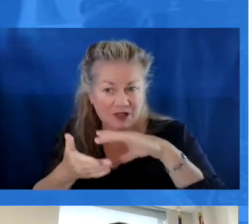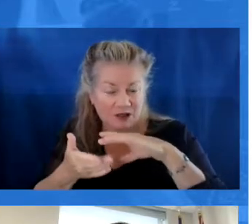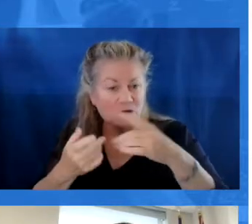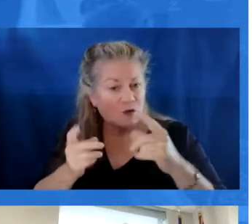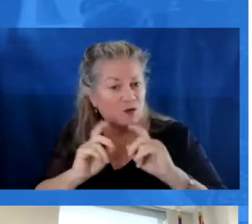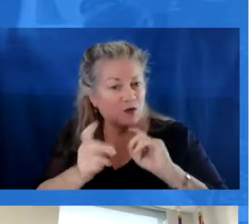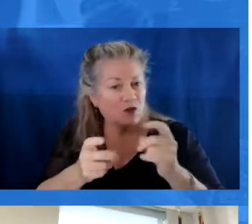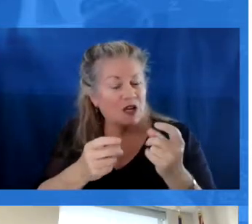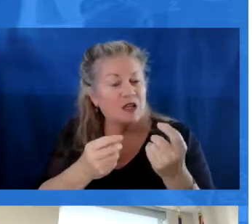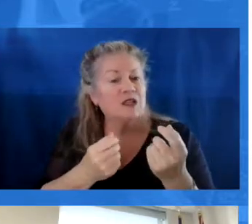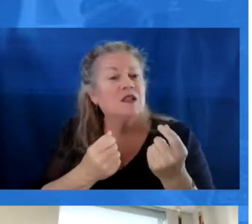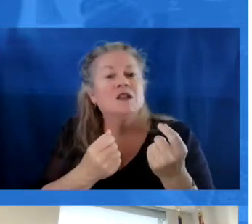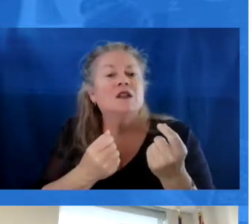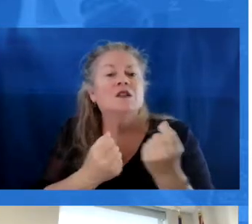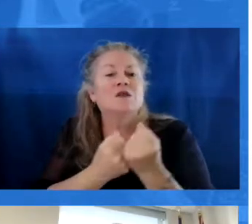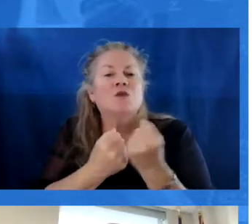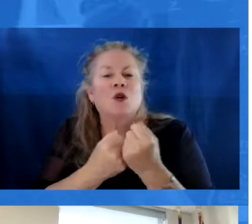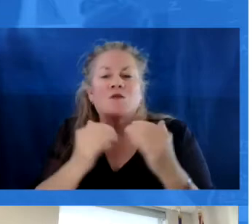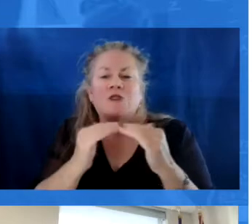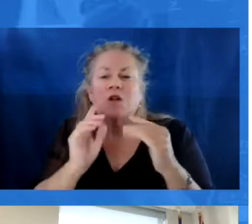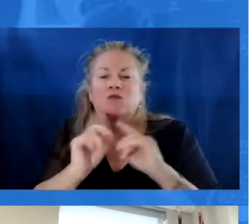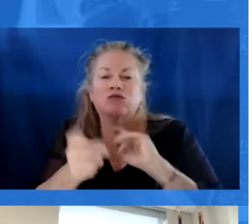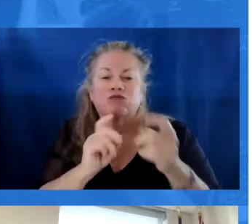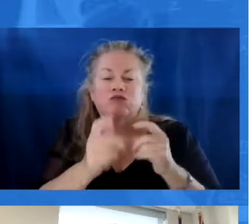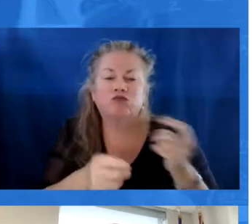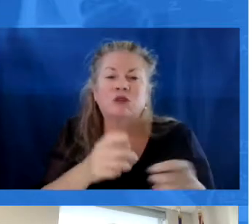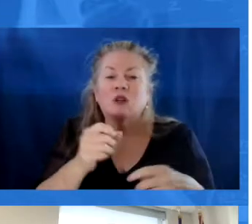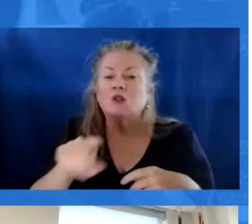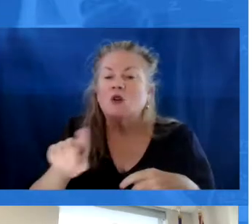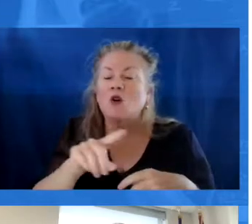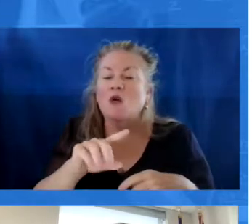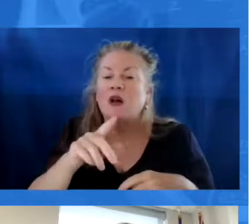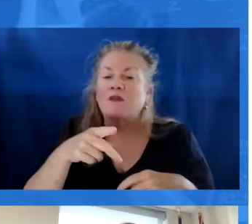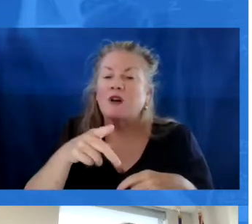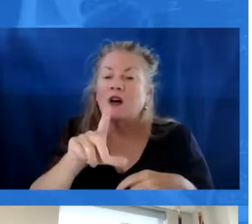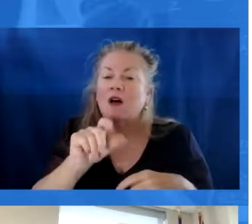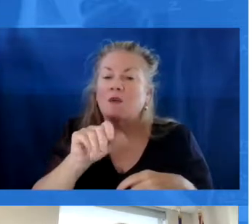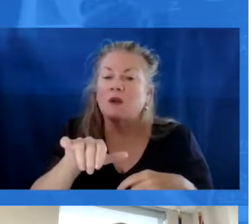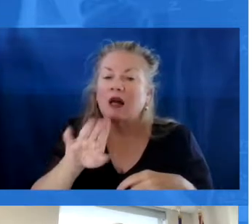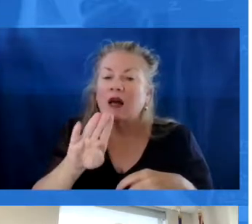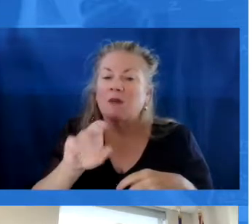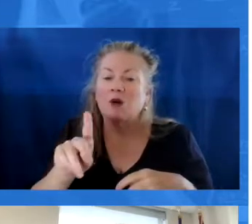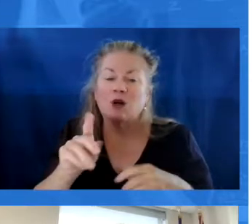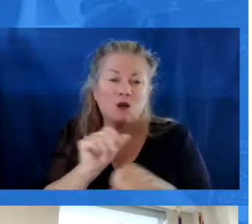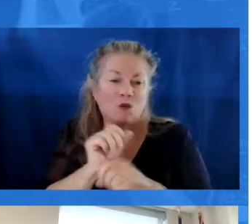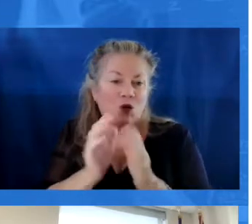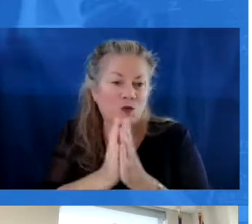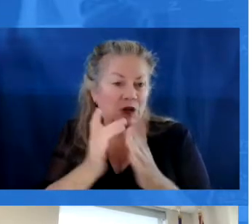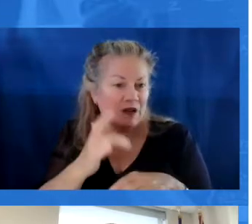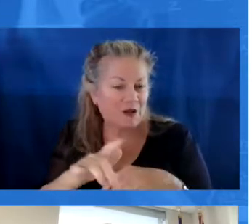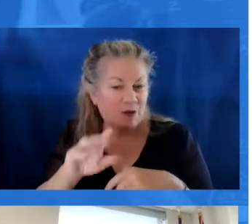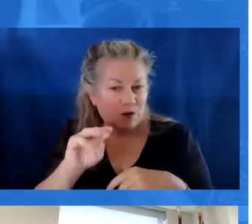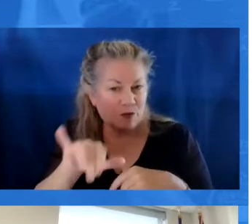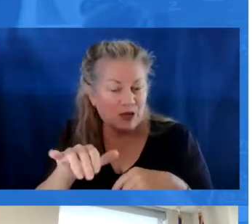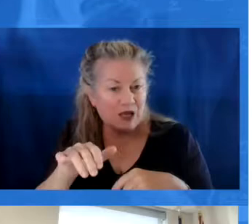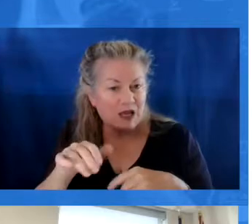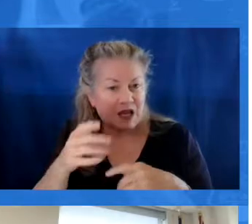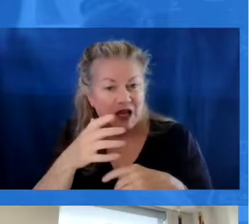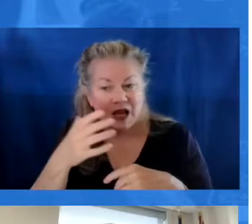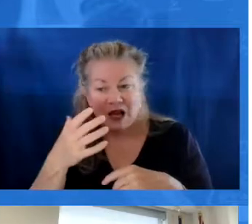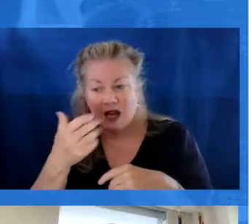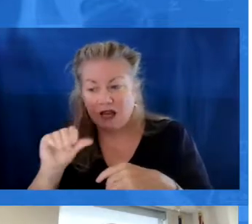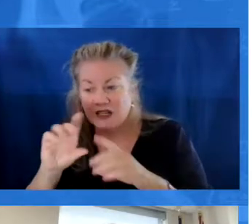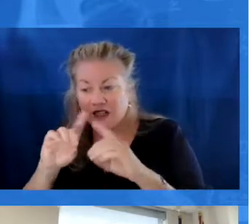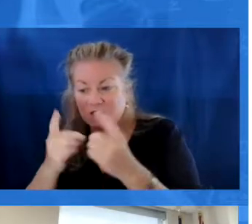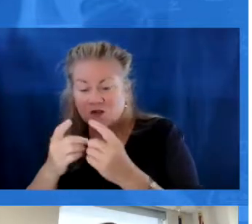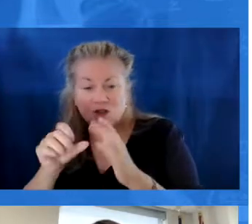we want to provide that support in kind. So we'll have a Grow Your Own Apprenticeship Playbook and Workbook that will be available in May, and that will walk any district